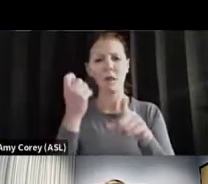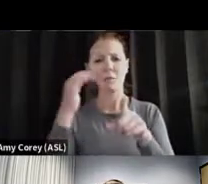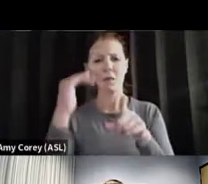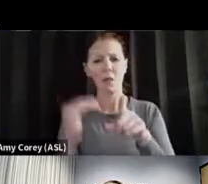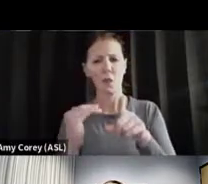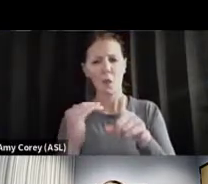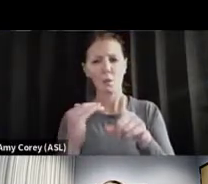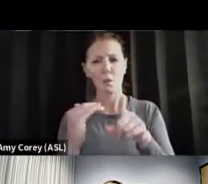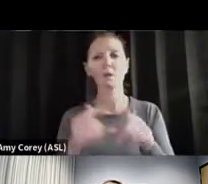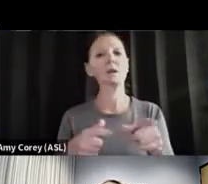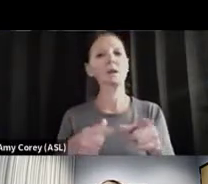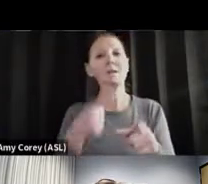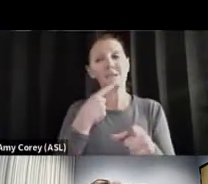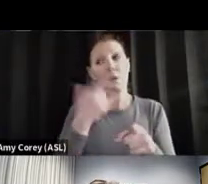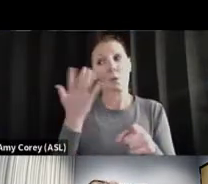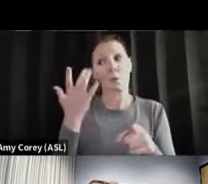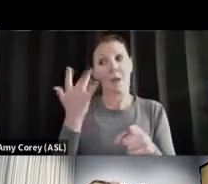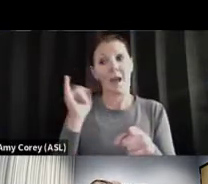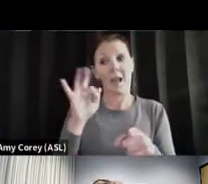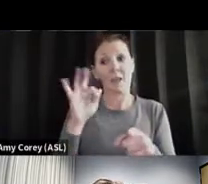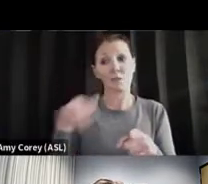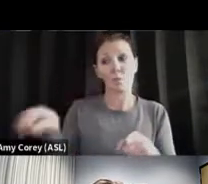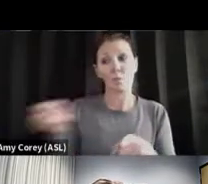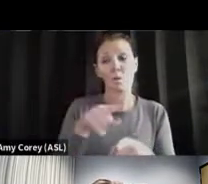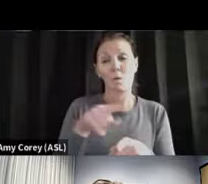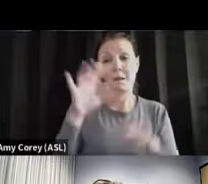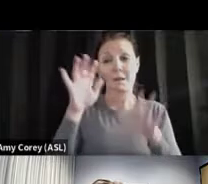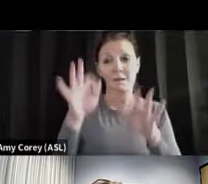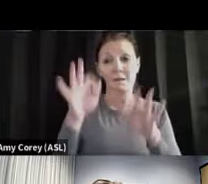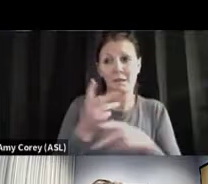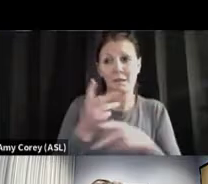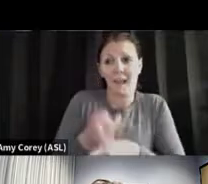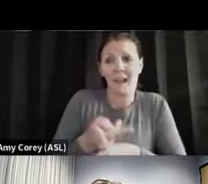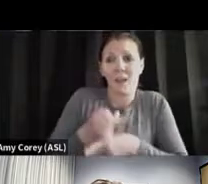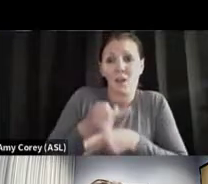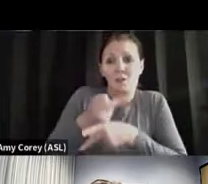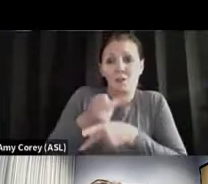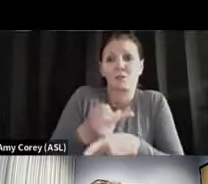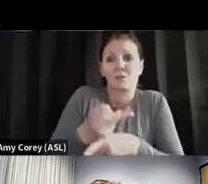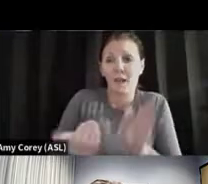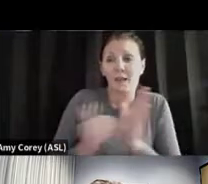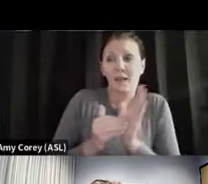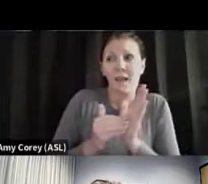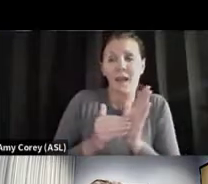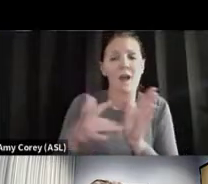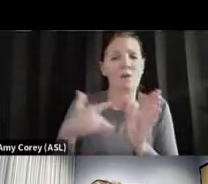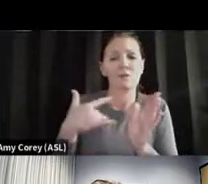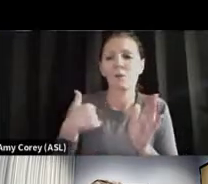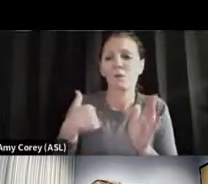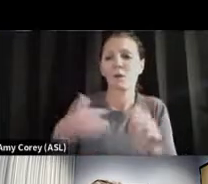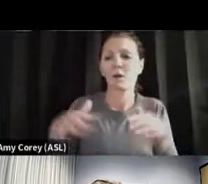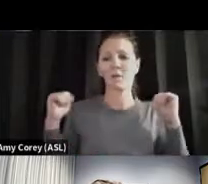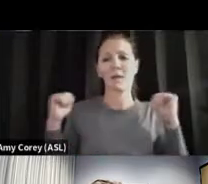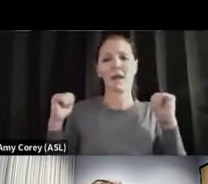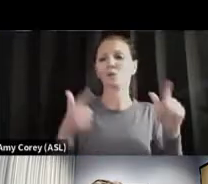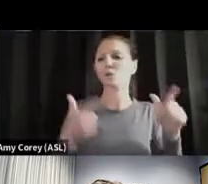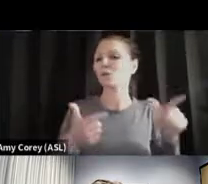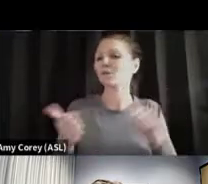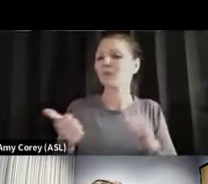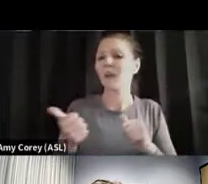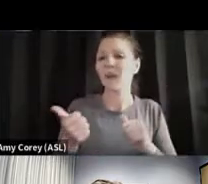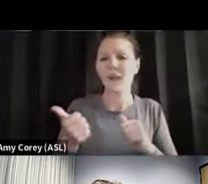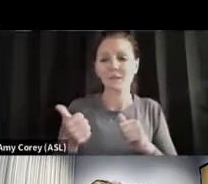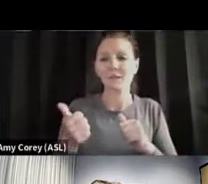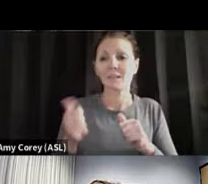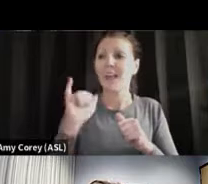if we were to be more careful, I think we've lowered our guard too fast, then you can actually curve this and actually